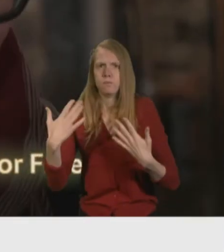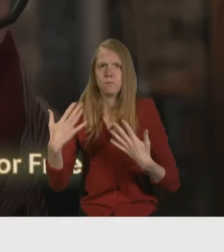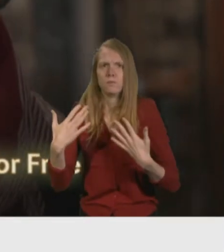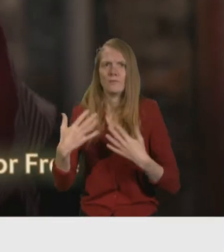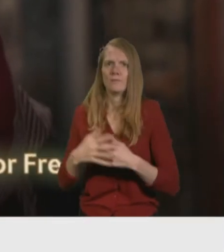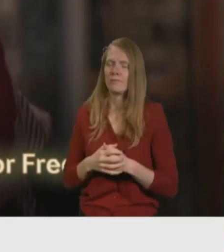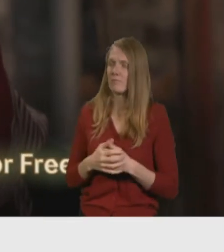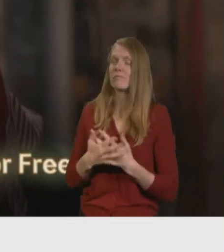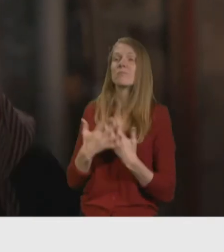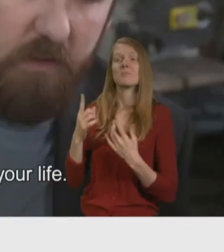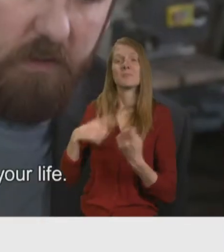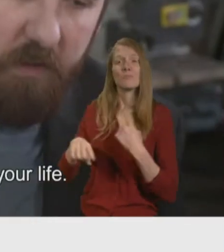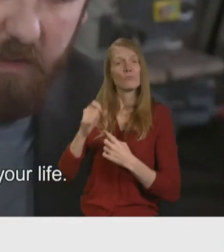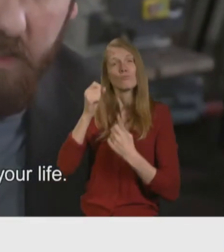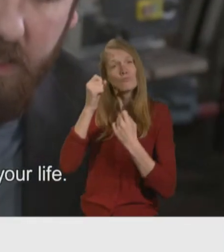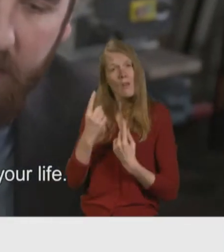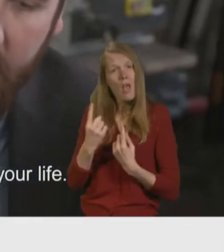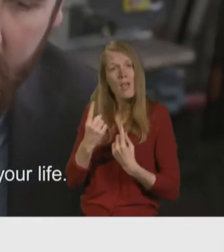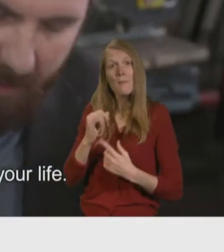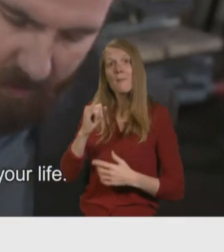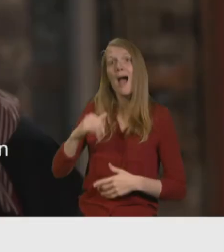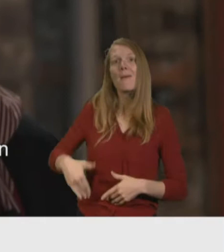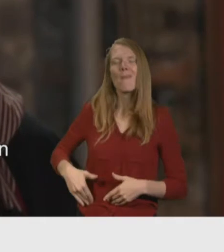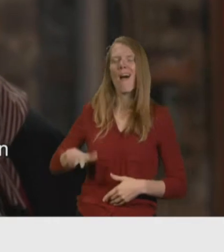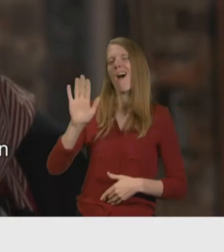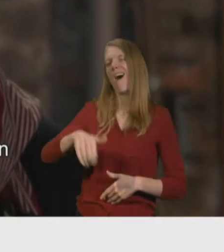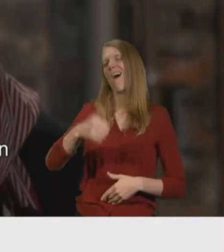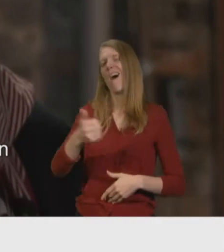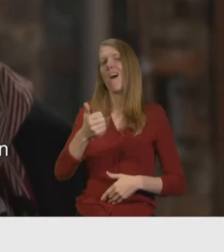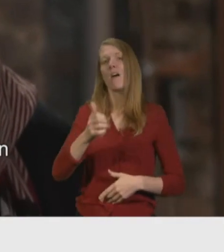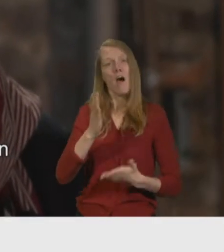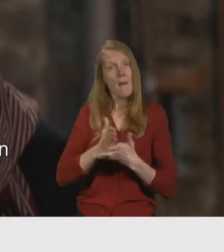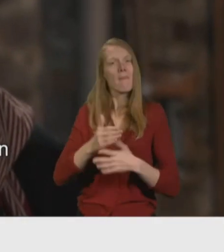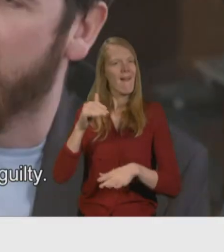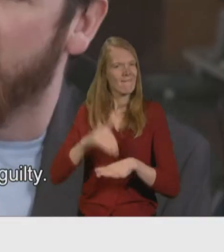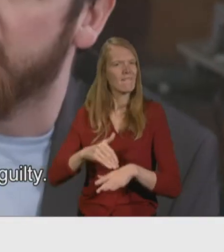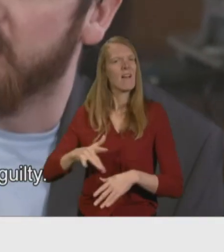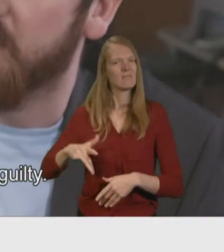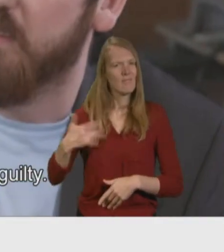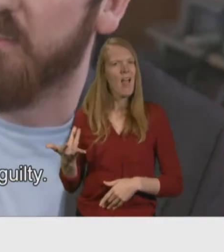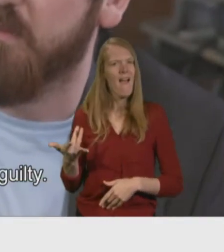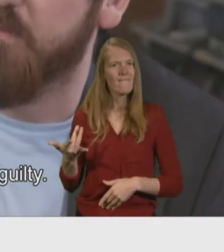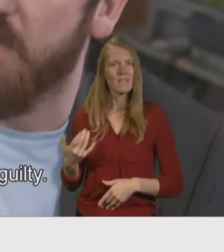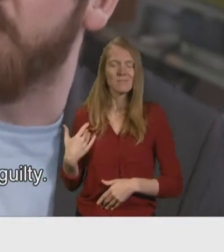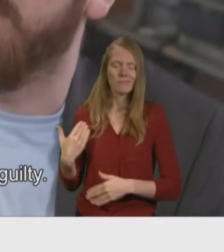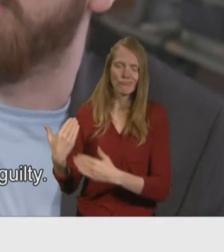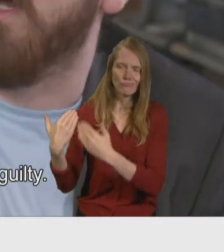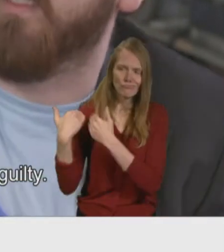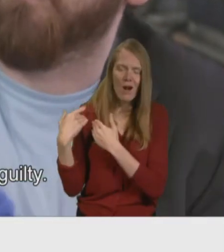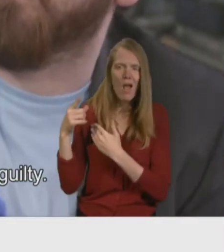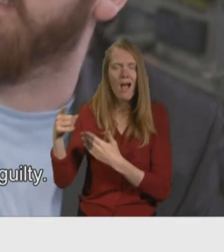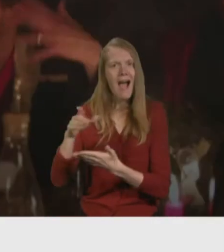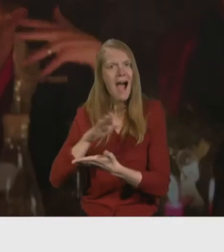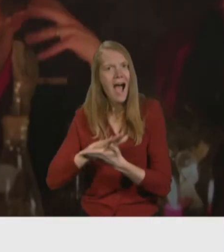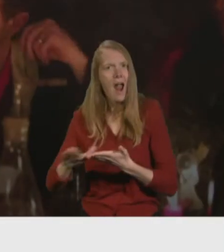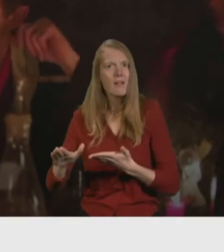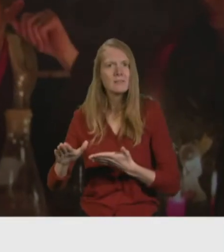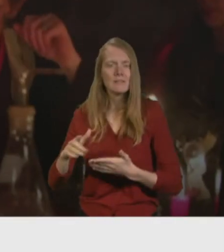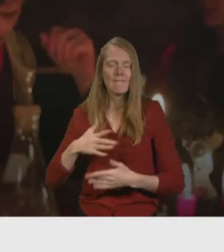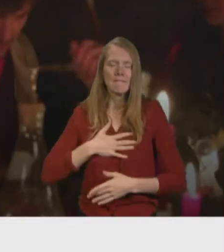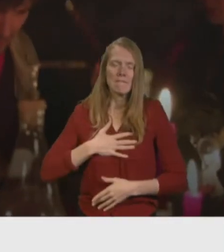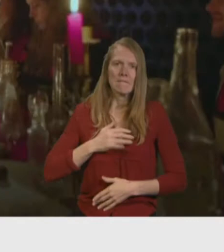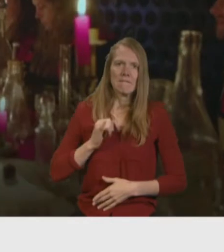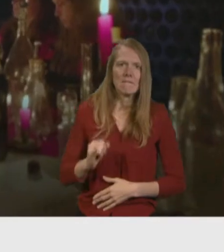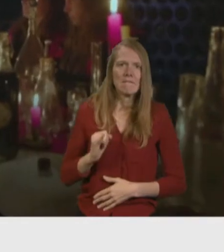had a bad back, just how much it does affect your life. I put a lot on now and it's starting to make me feel quite guilty. Not something